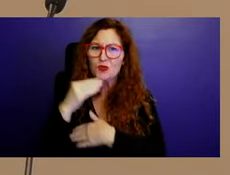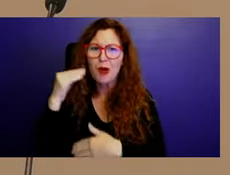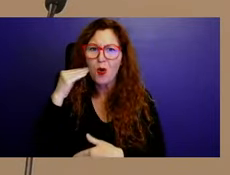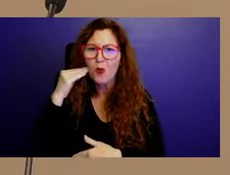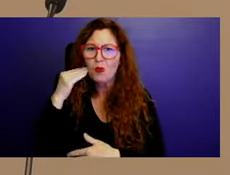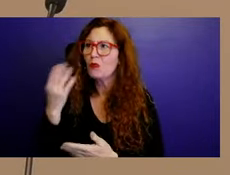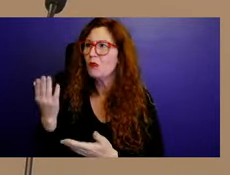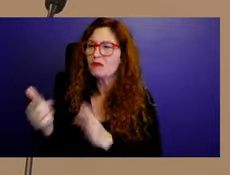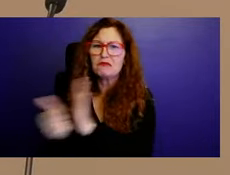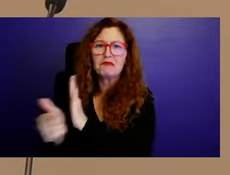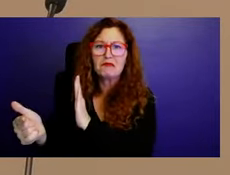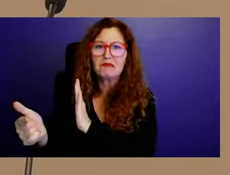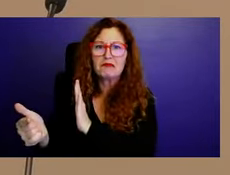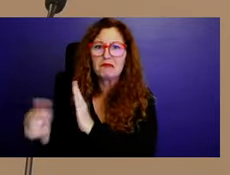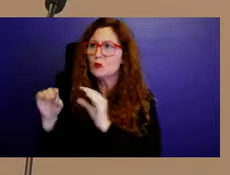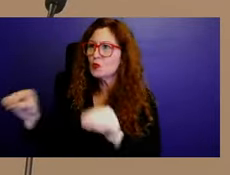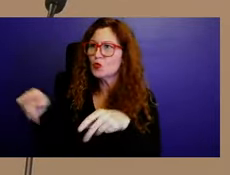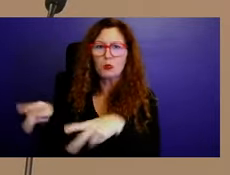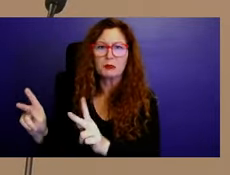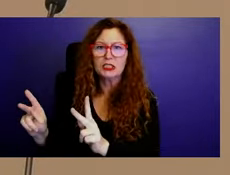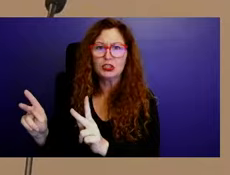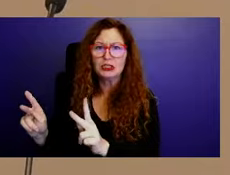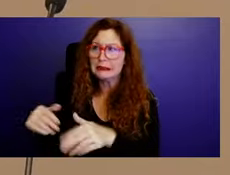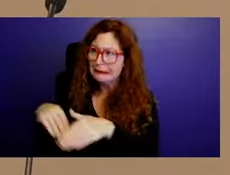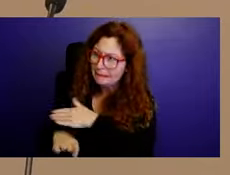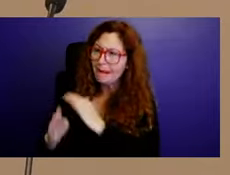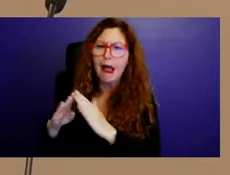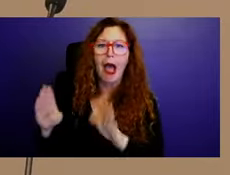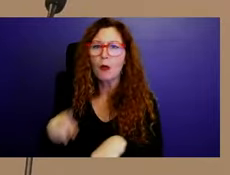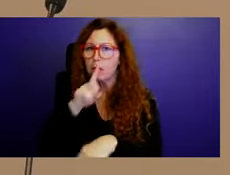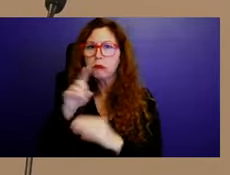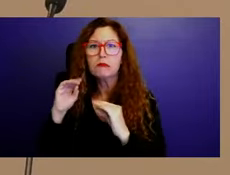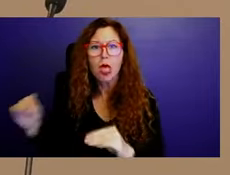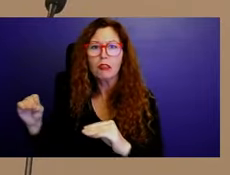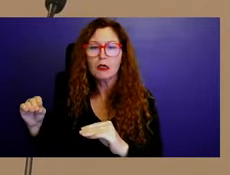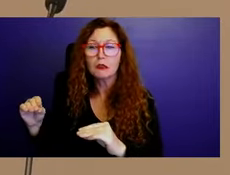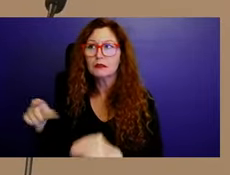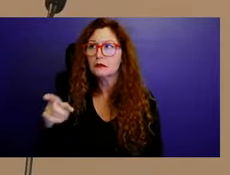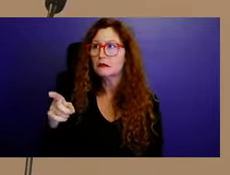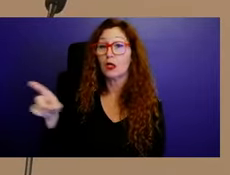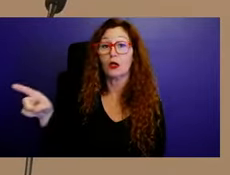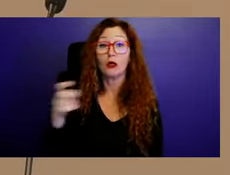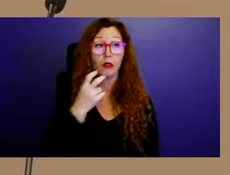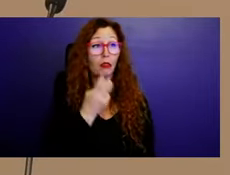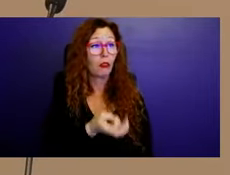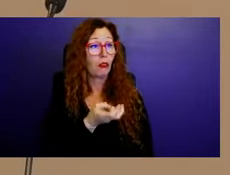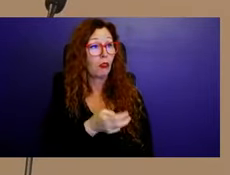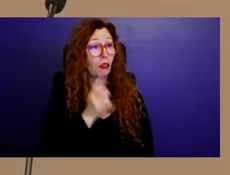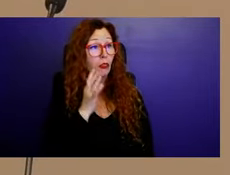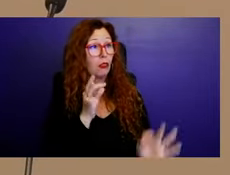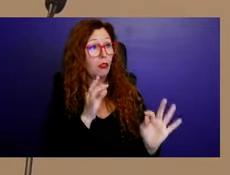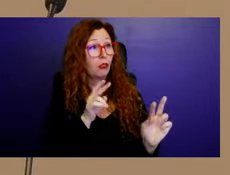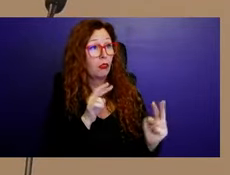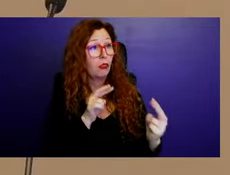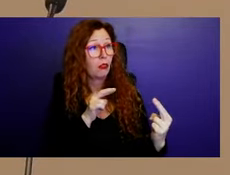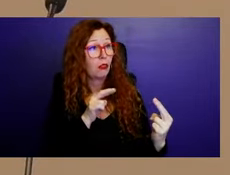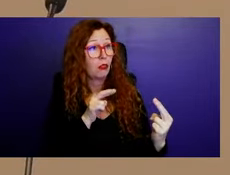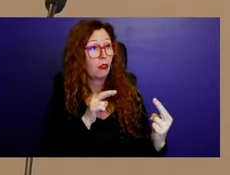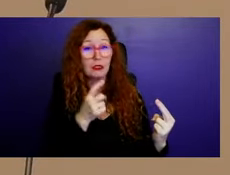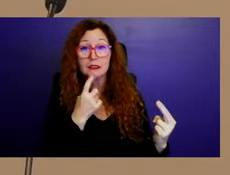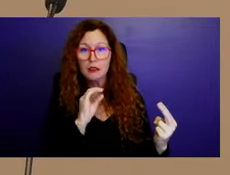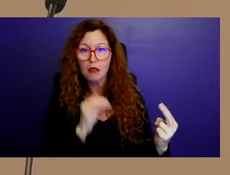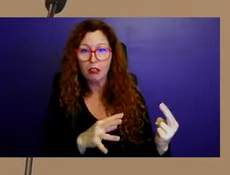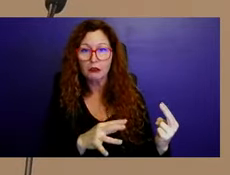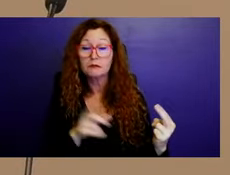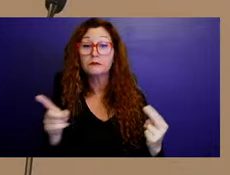They just stood there and looked at me. I said to Sergeant Haas, he said to the two officers, you can